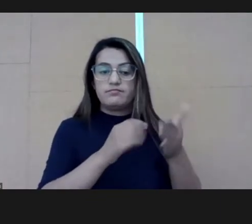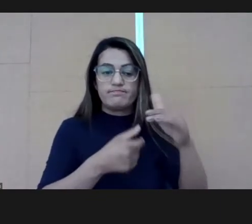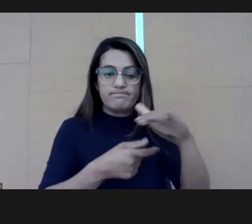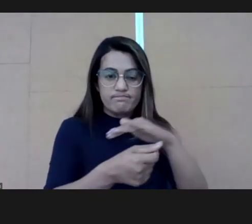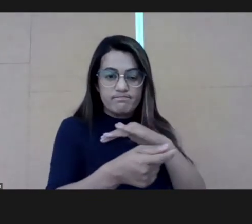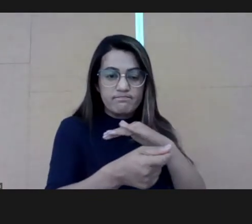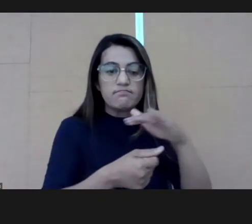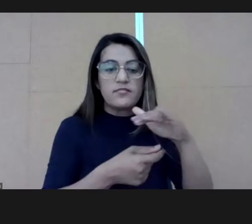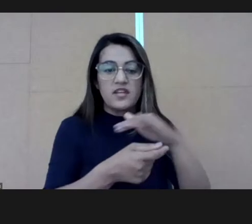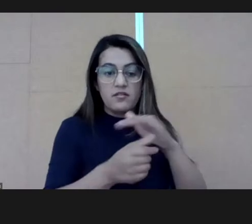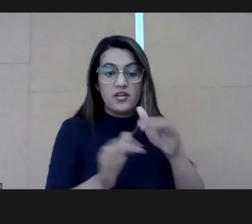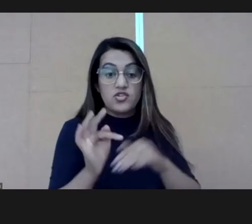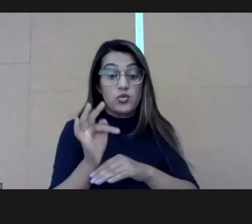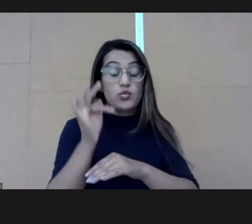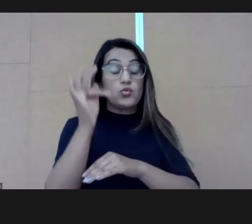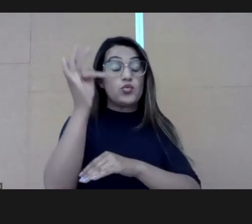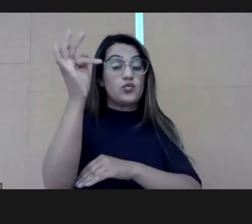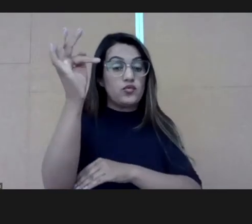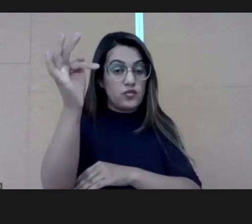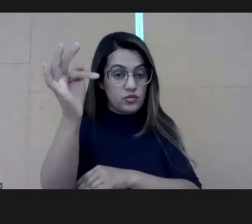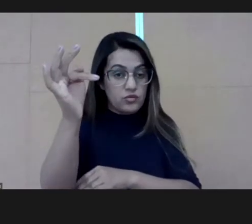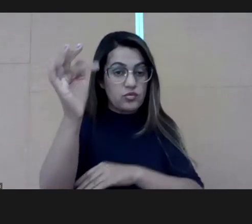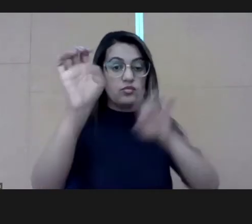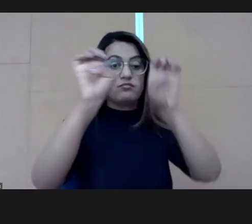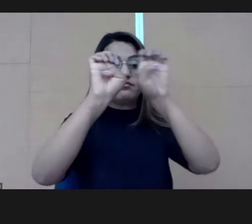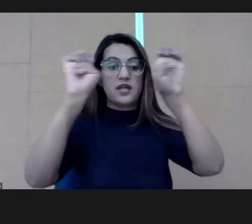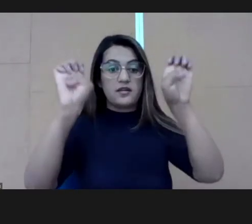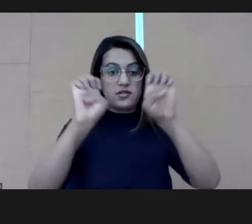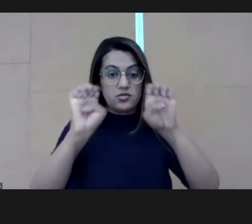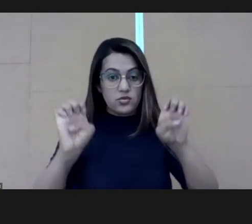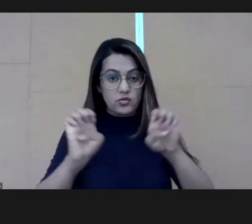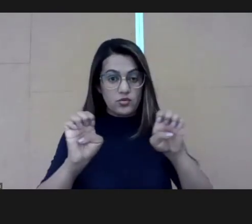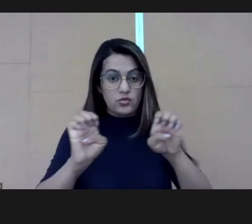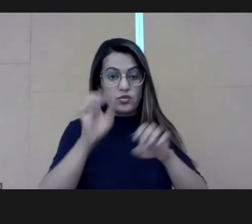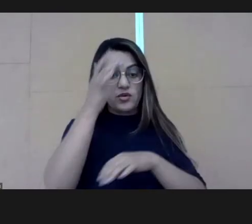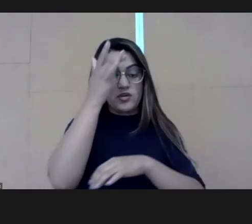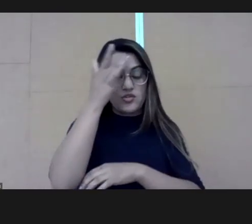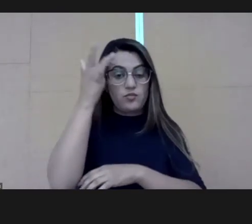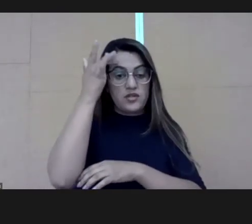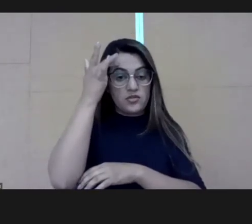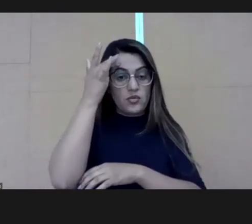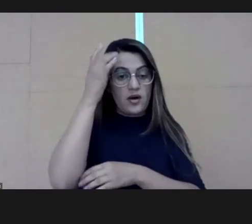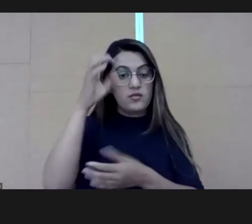now, we had to invest in the structure.